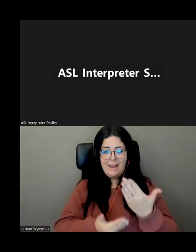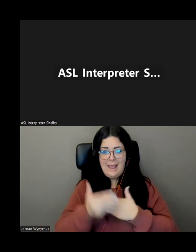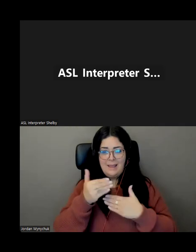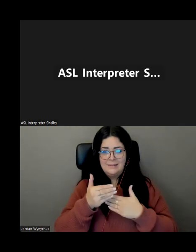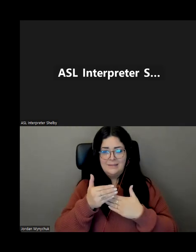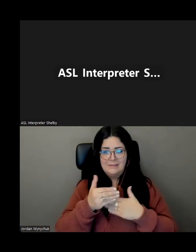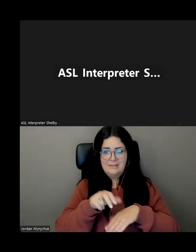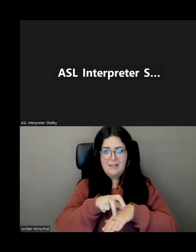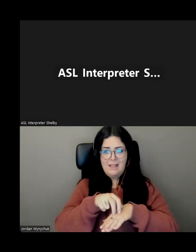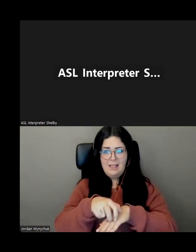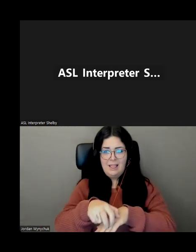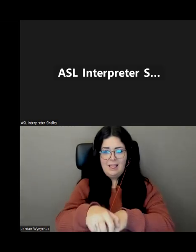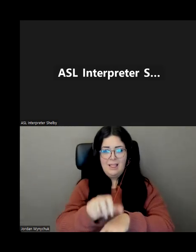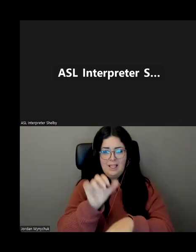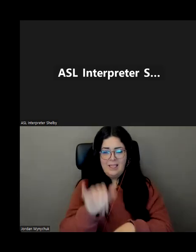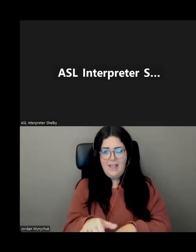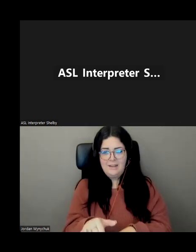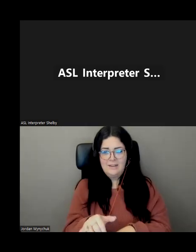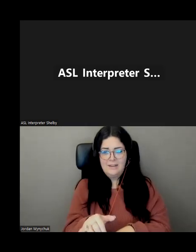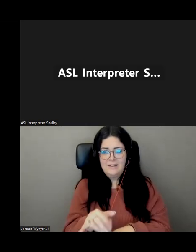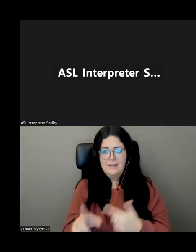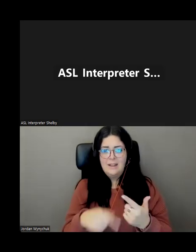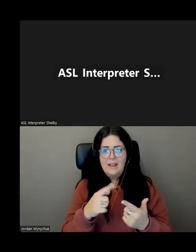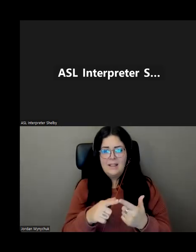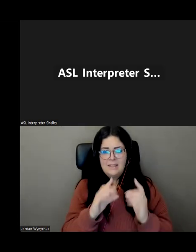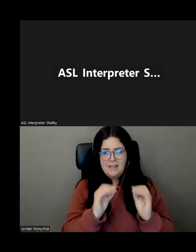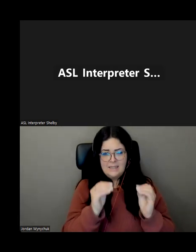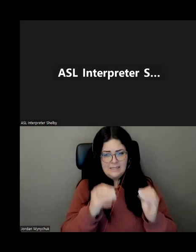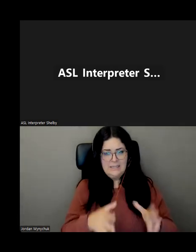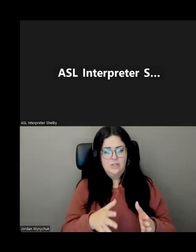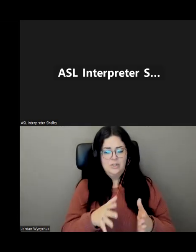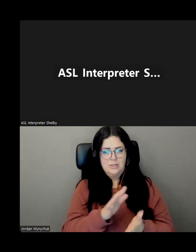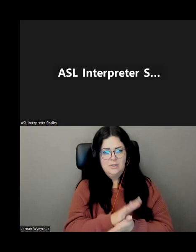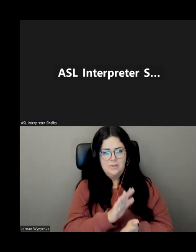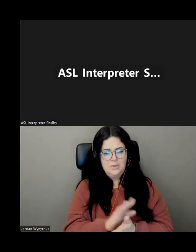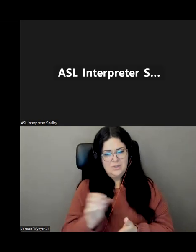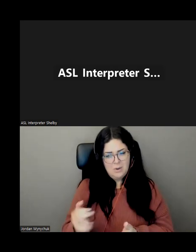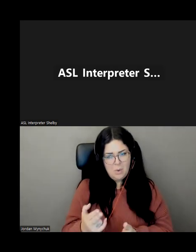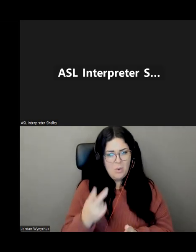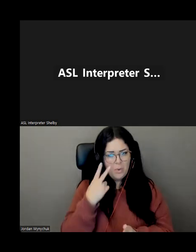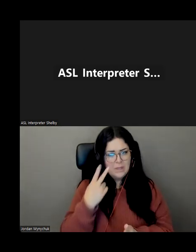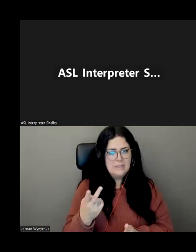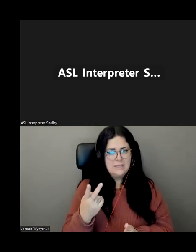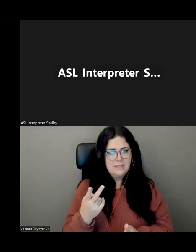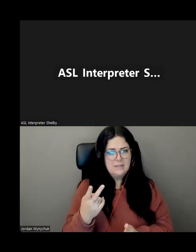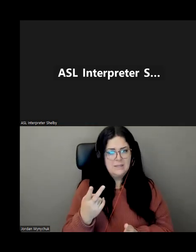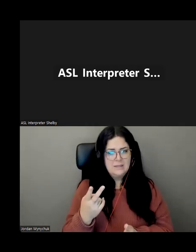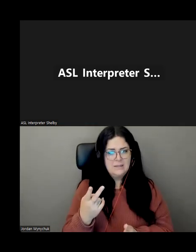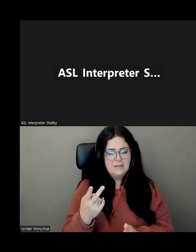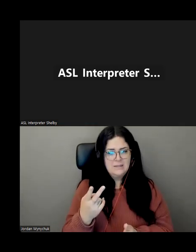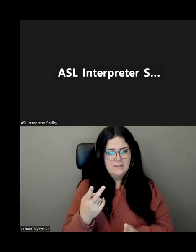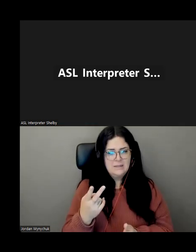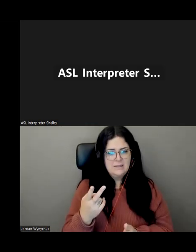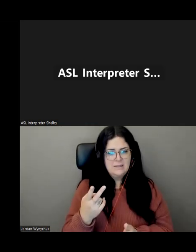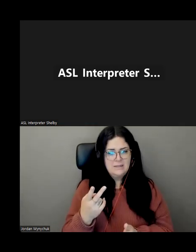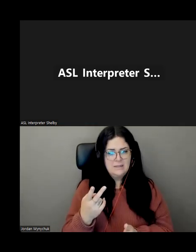that uh was turned around by the teachers in school when they said oh we can see that she can uh we